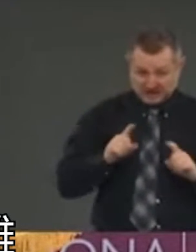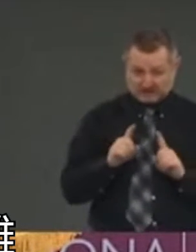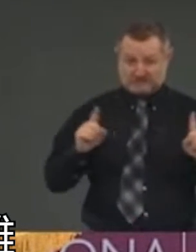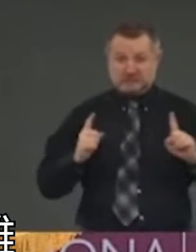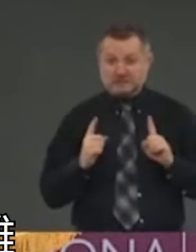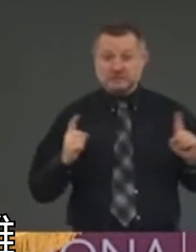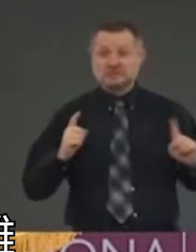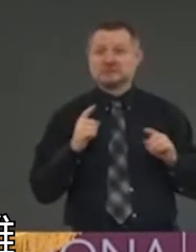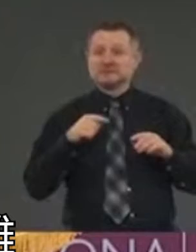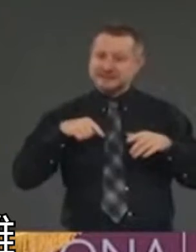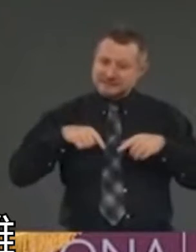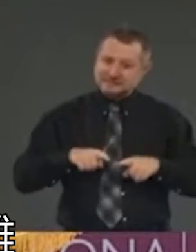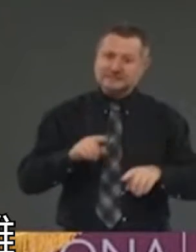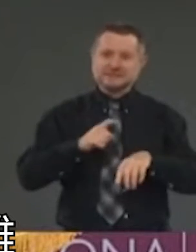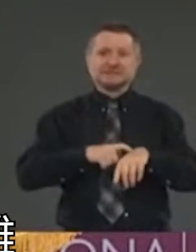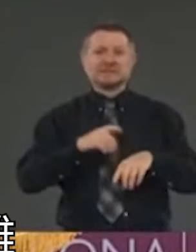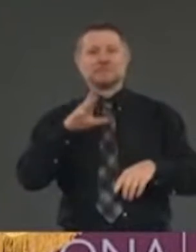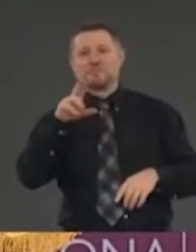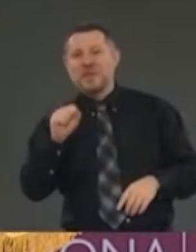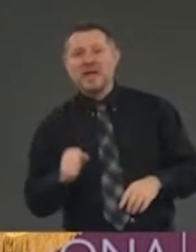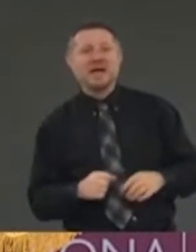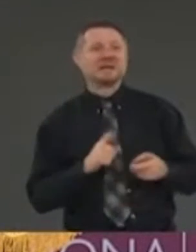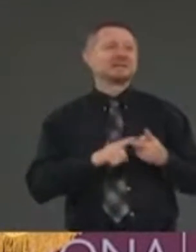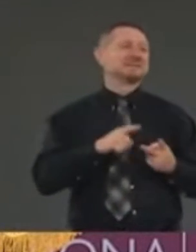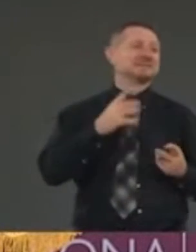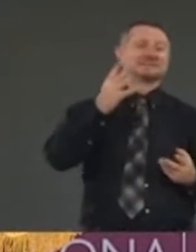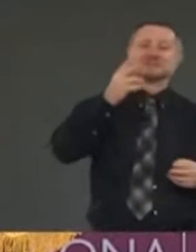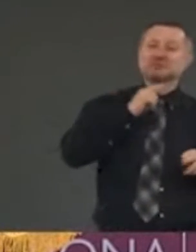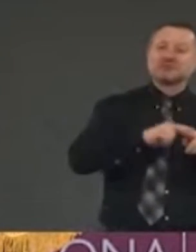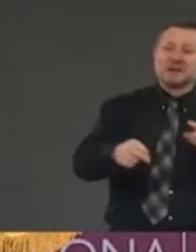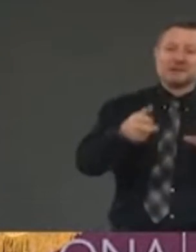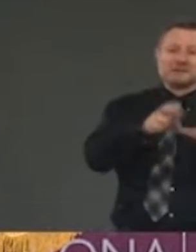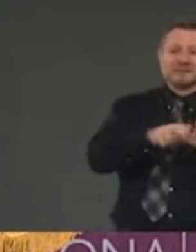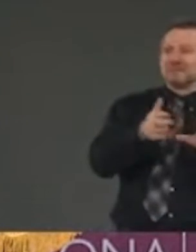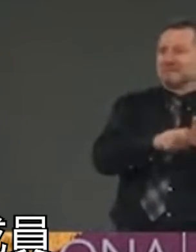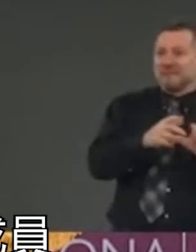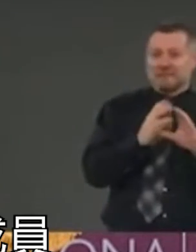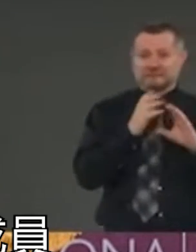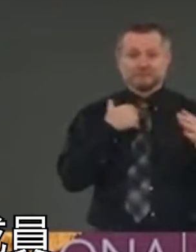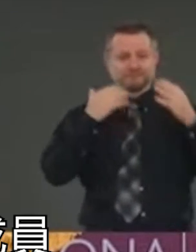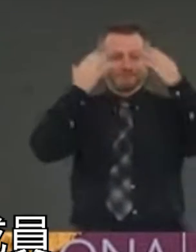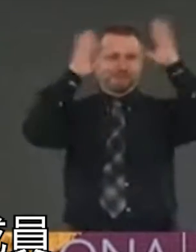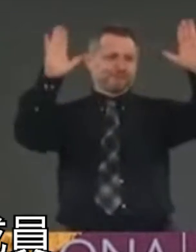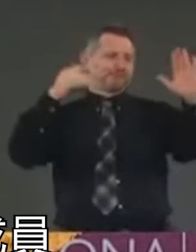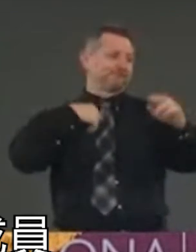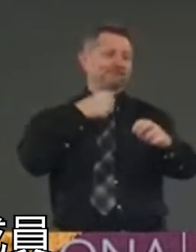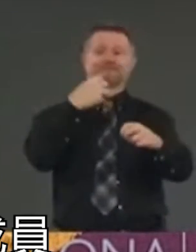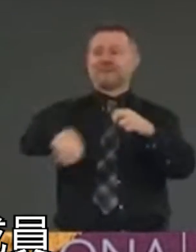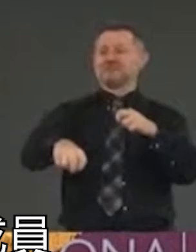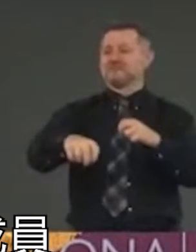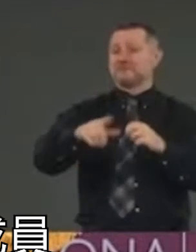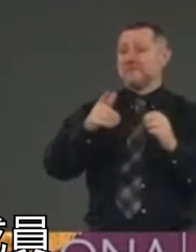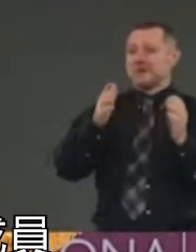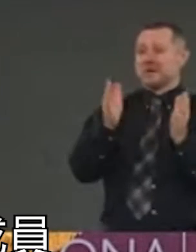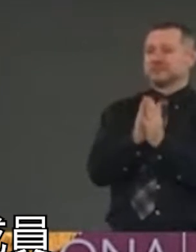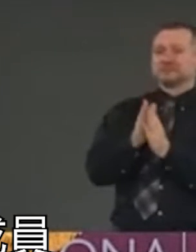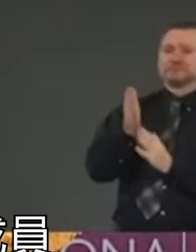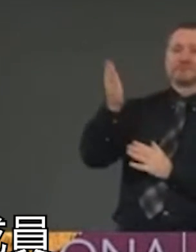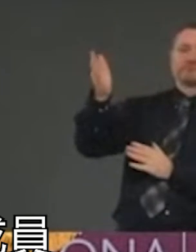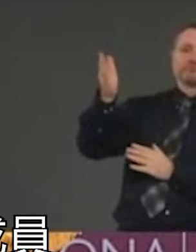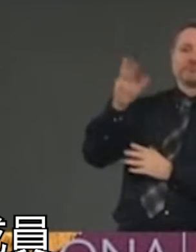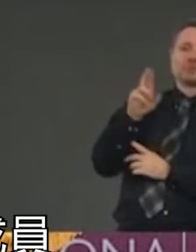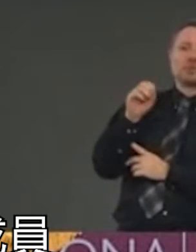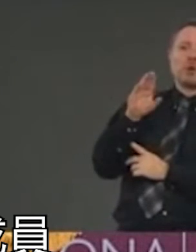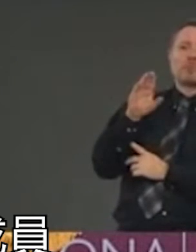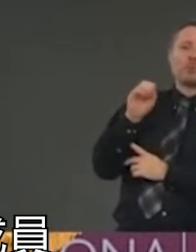social distancing on a bus or a train. I don't think that's reality. I'll ask Rob Mejica to comment because he's also